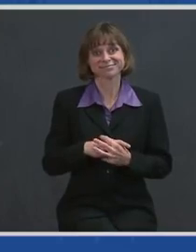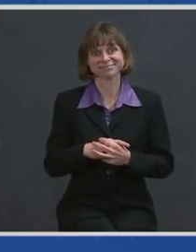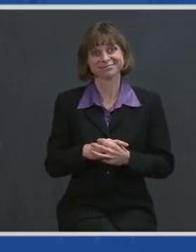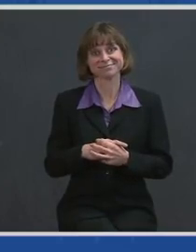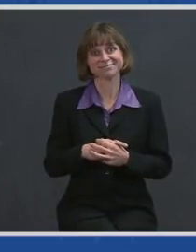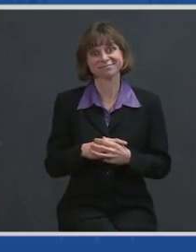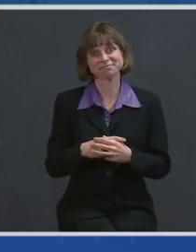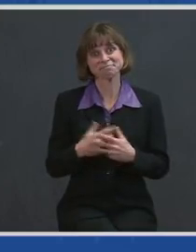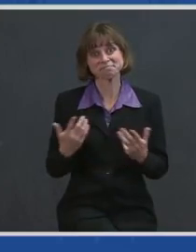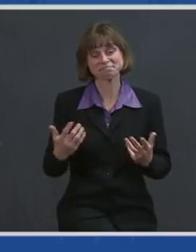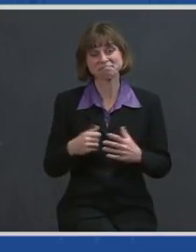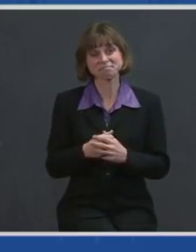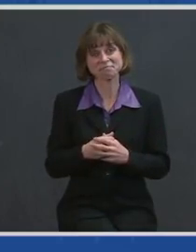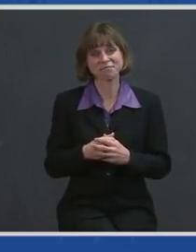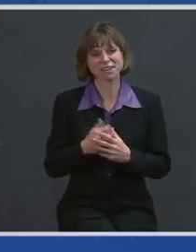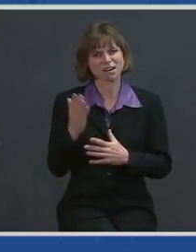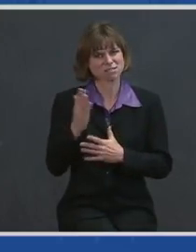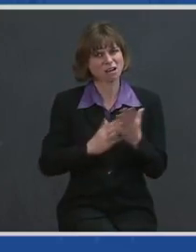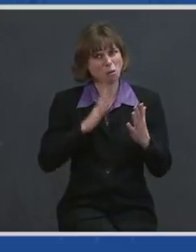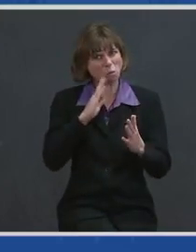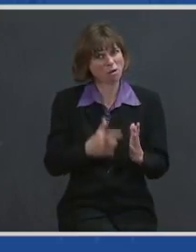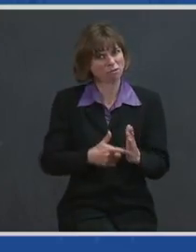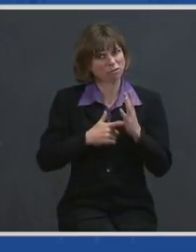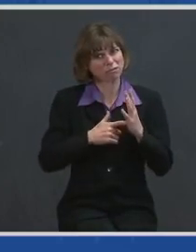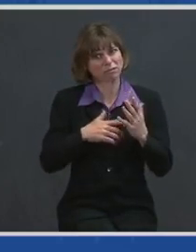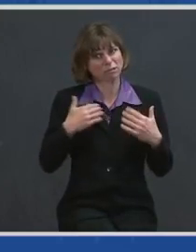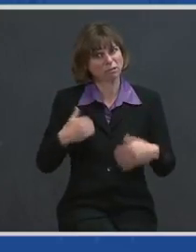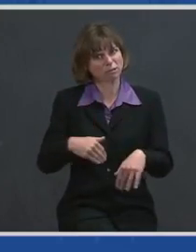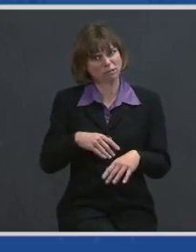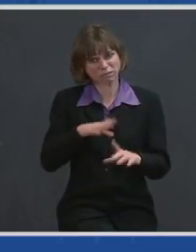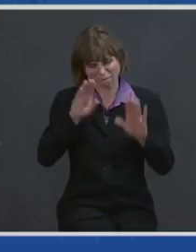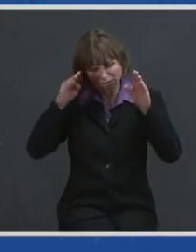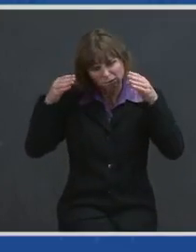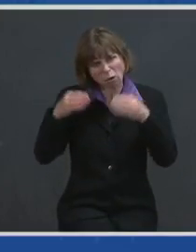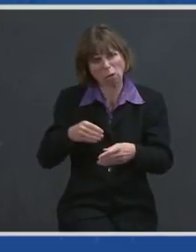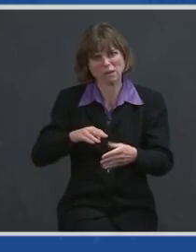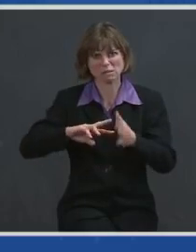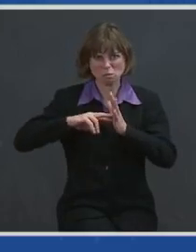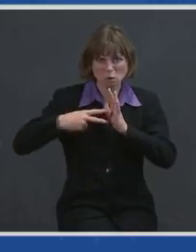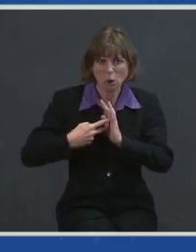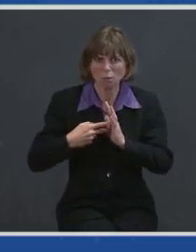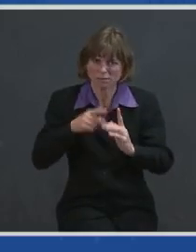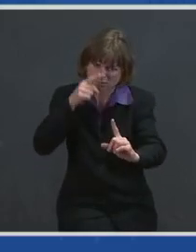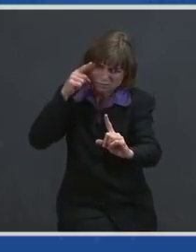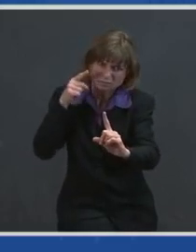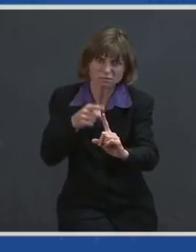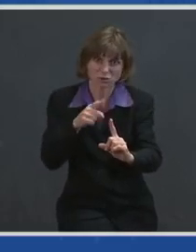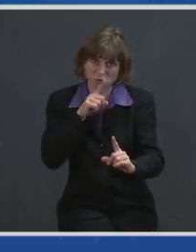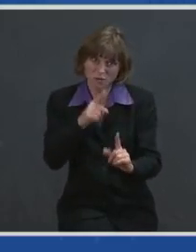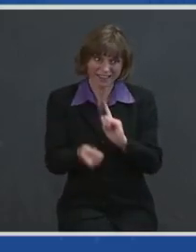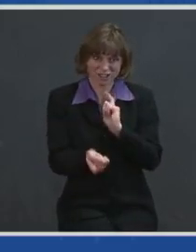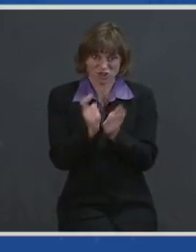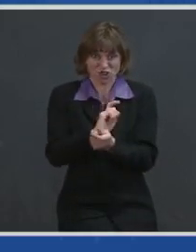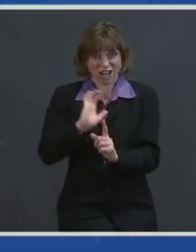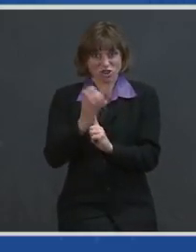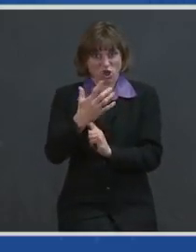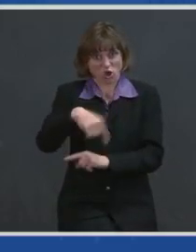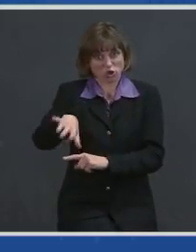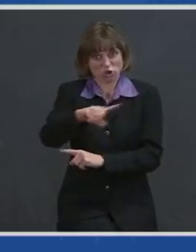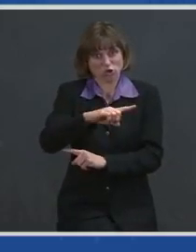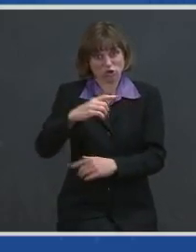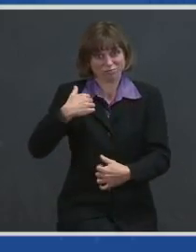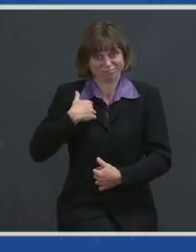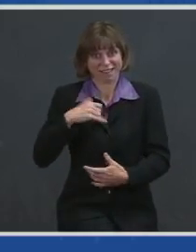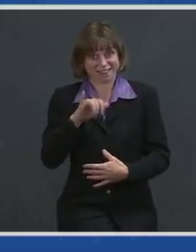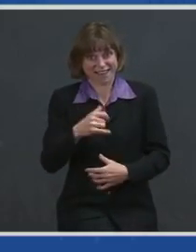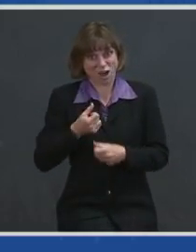an intensity of purpose and mission to really change the culture and habits that cause